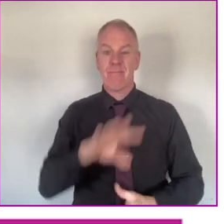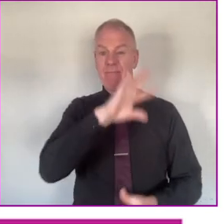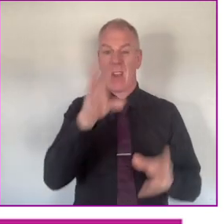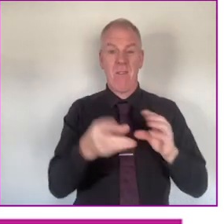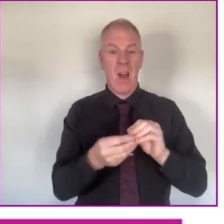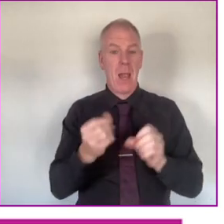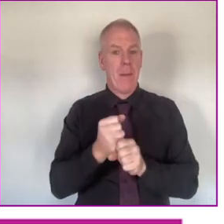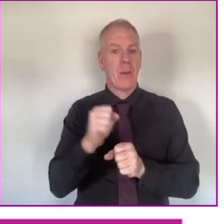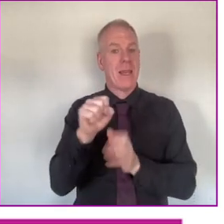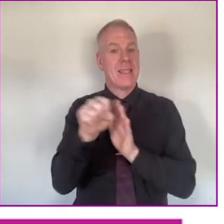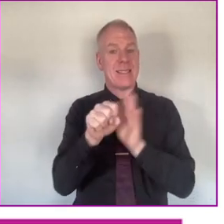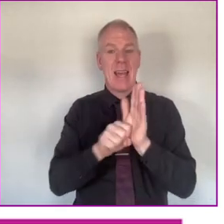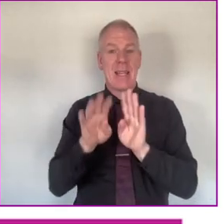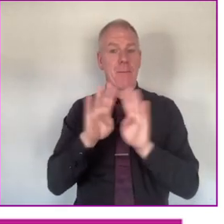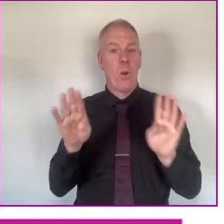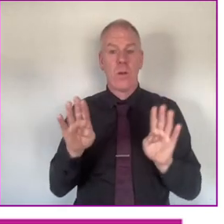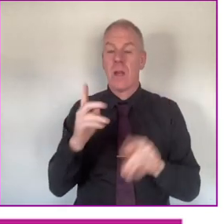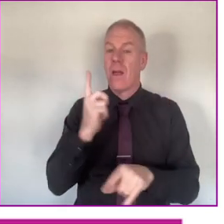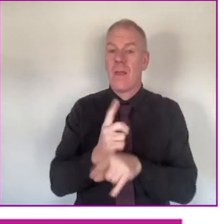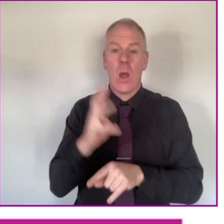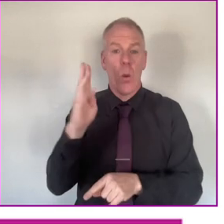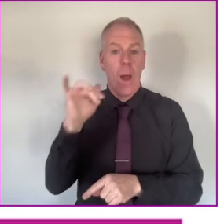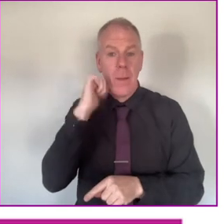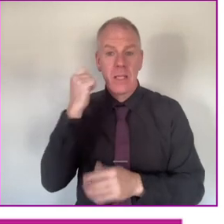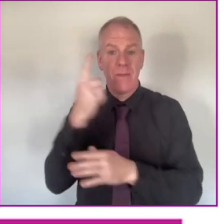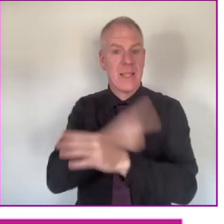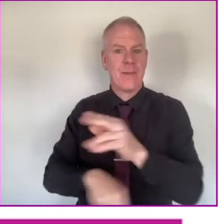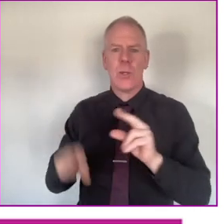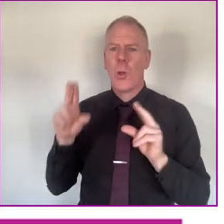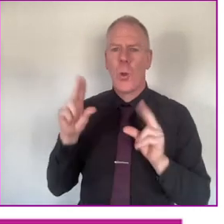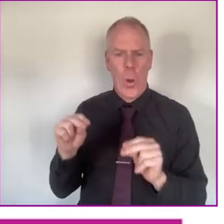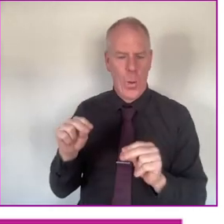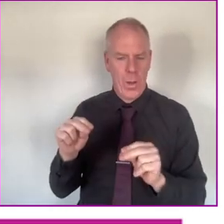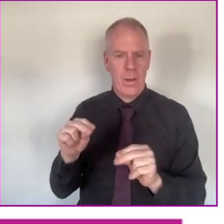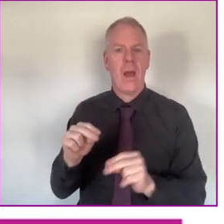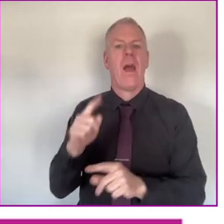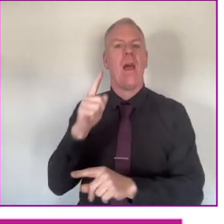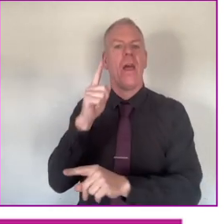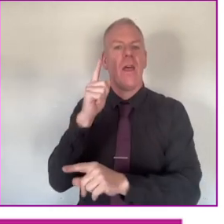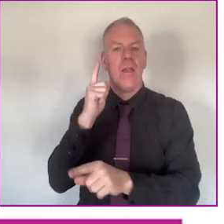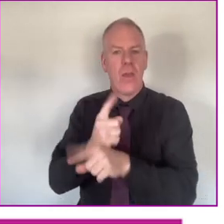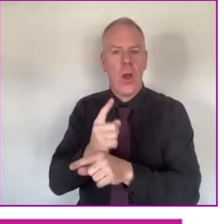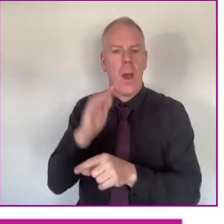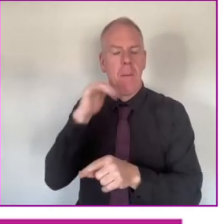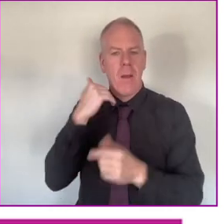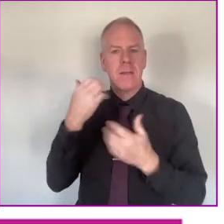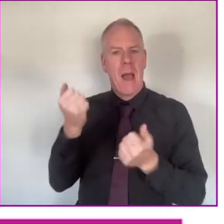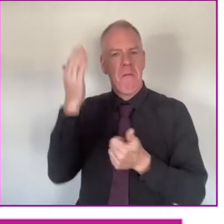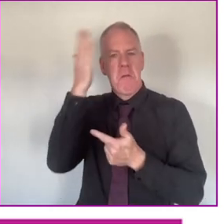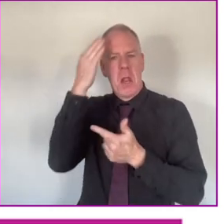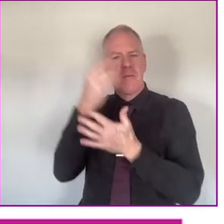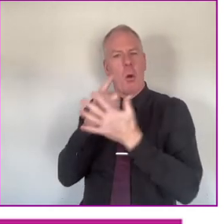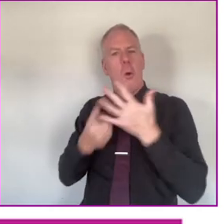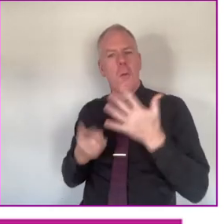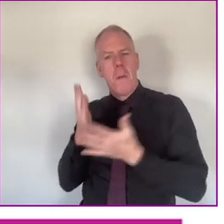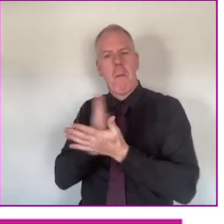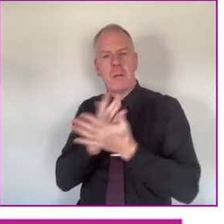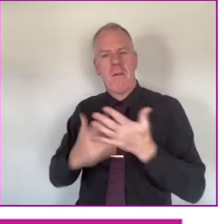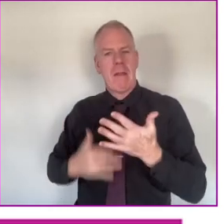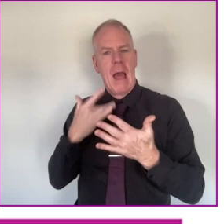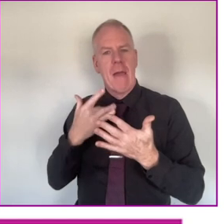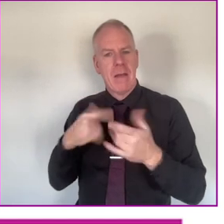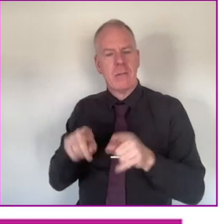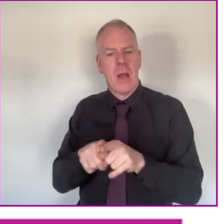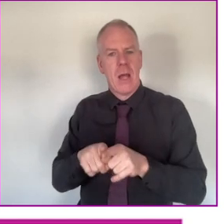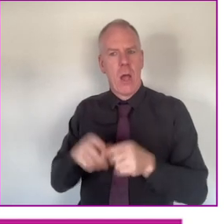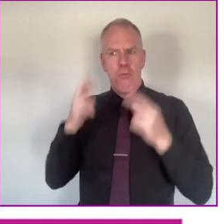The whole thing about state boards is also that we're not just there because of our disability. We're there because we are knowledgeable about many other areas in life